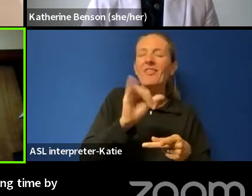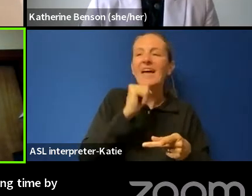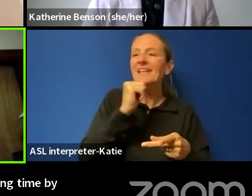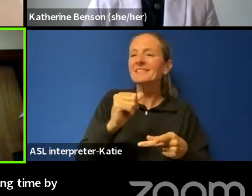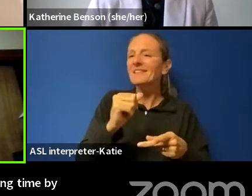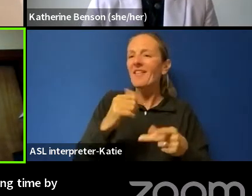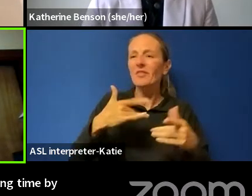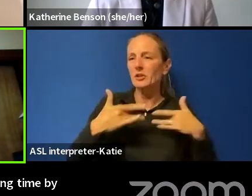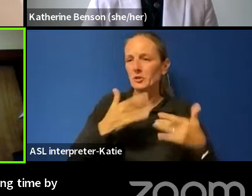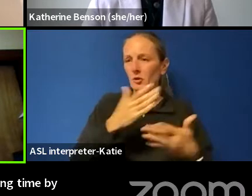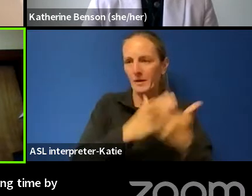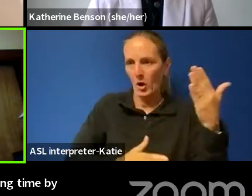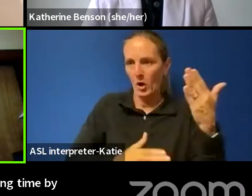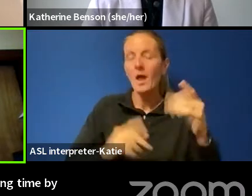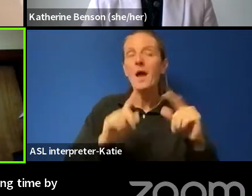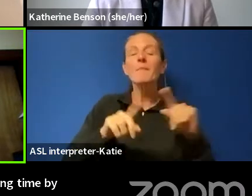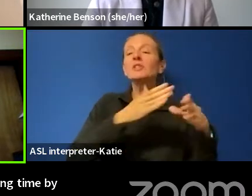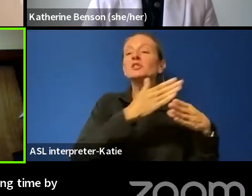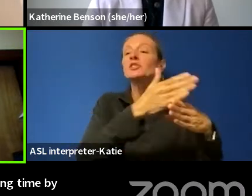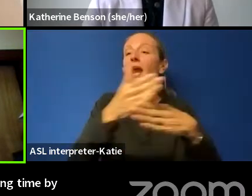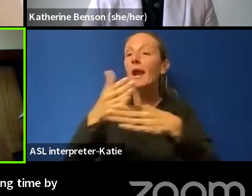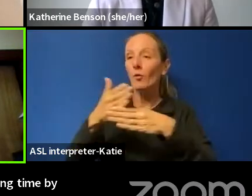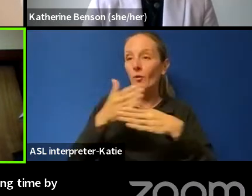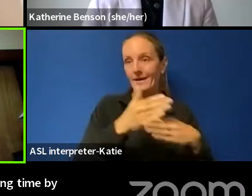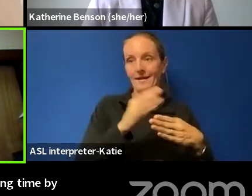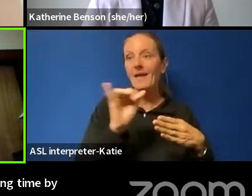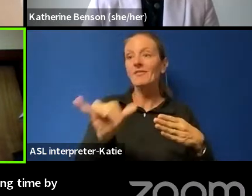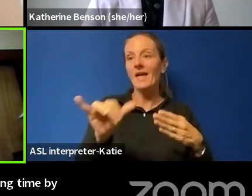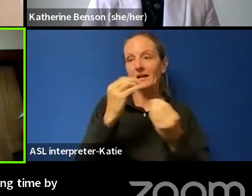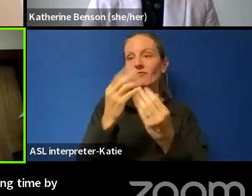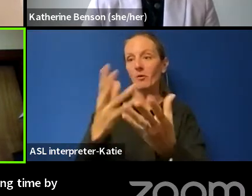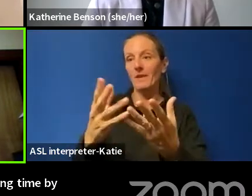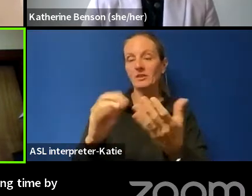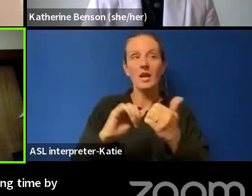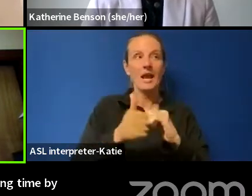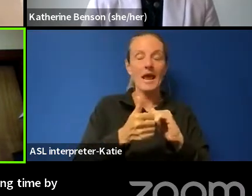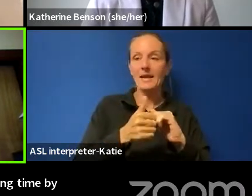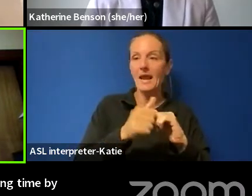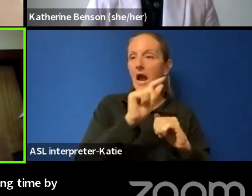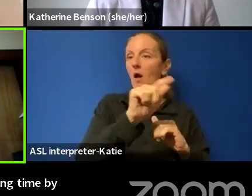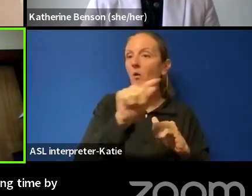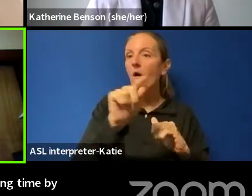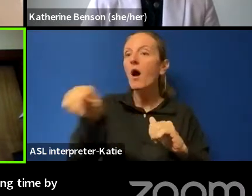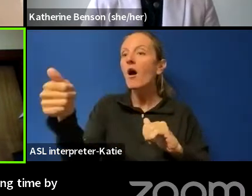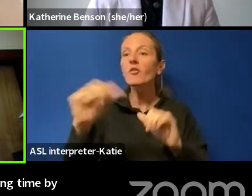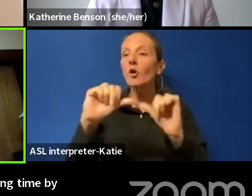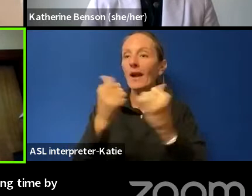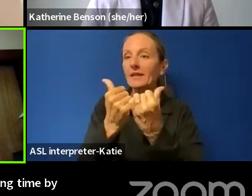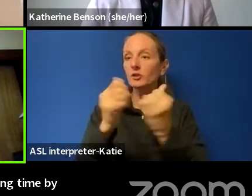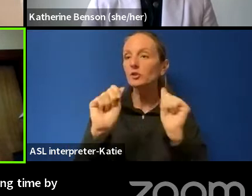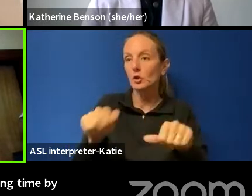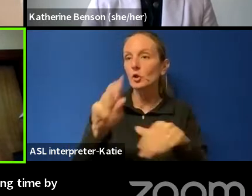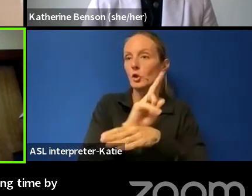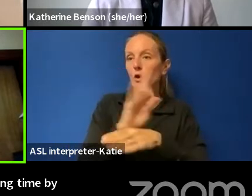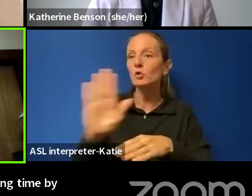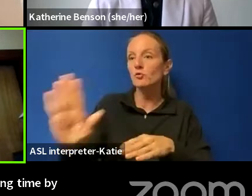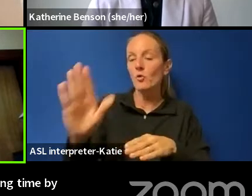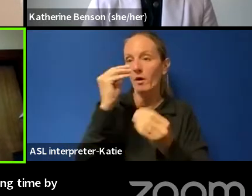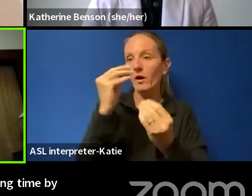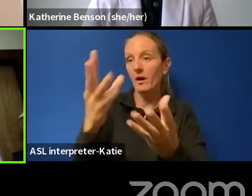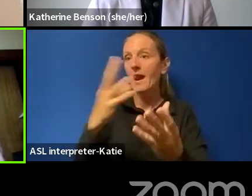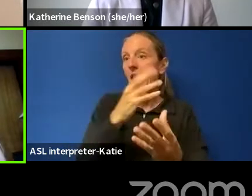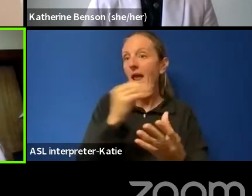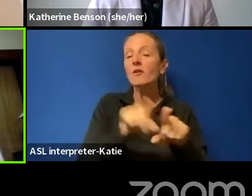but it's the sharing of that information and how it can be used by other agencies within Canada, but also with our foreign partners